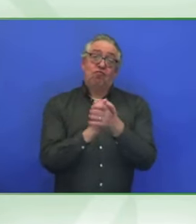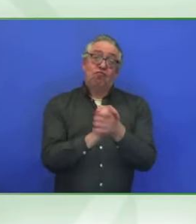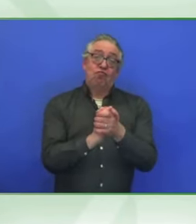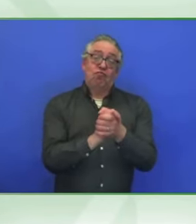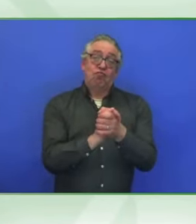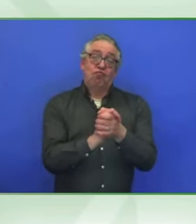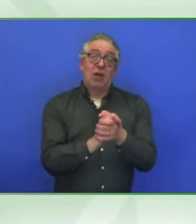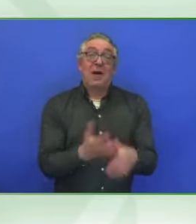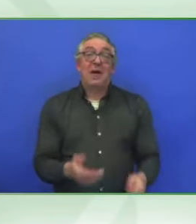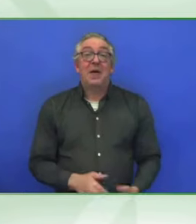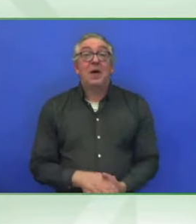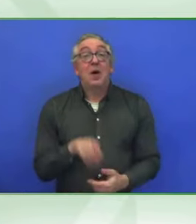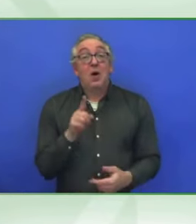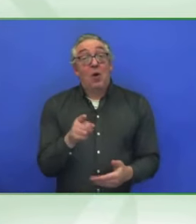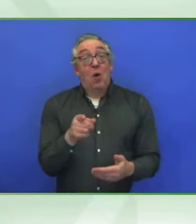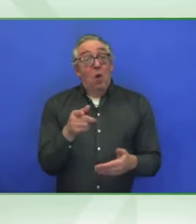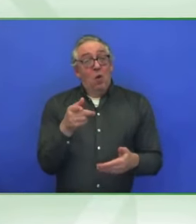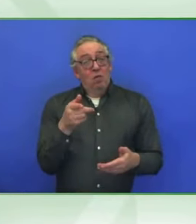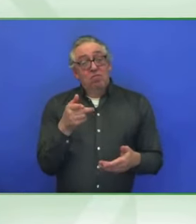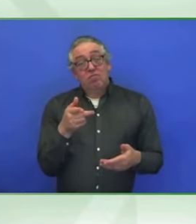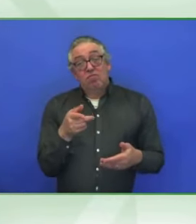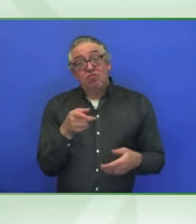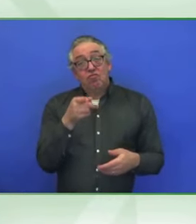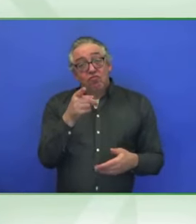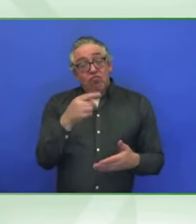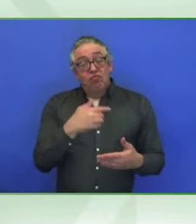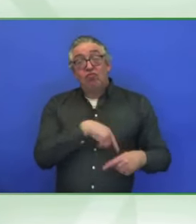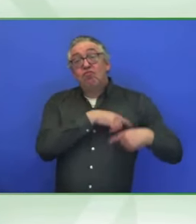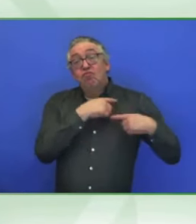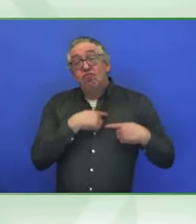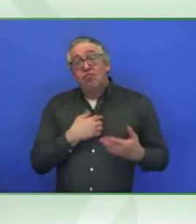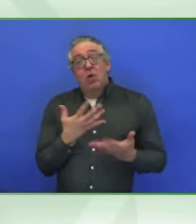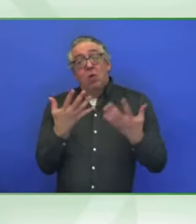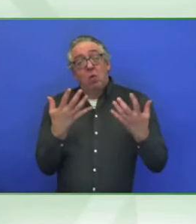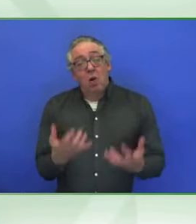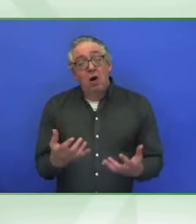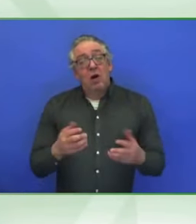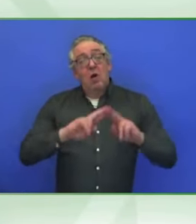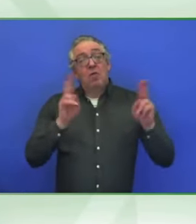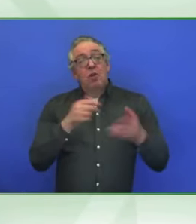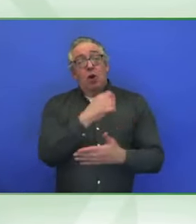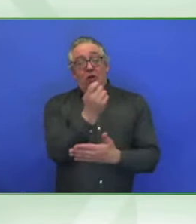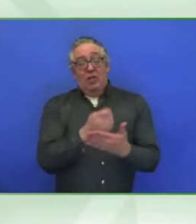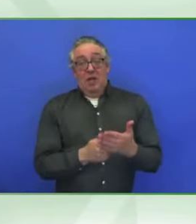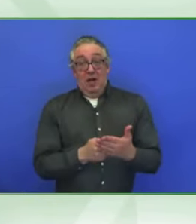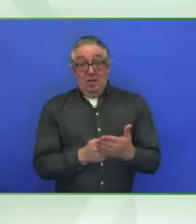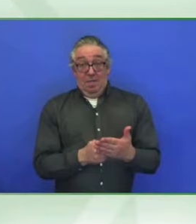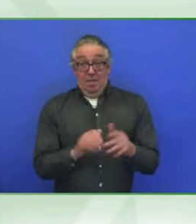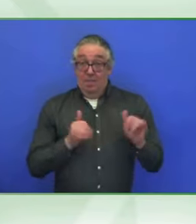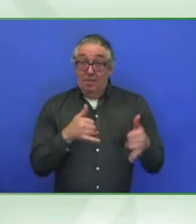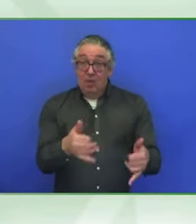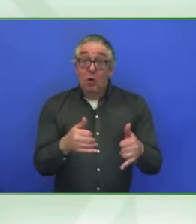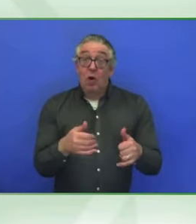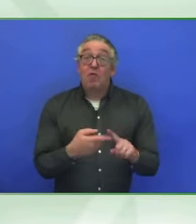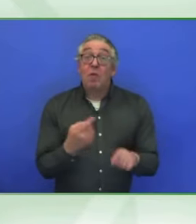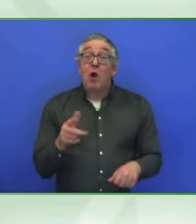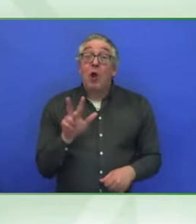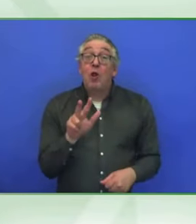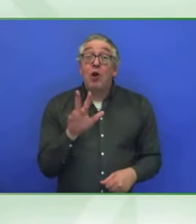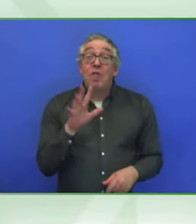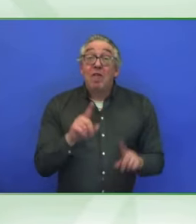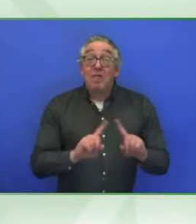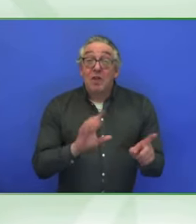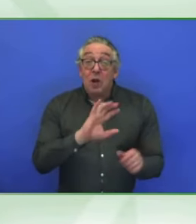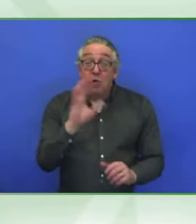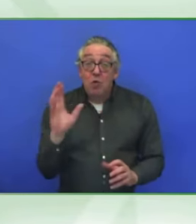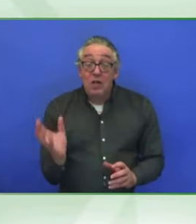and commitment to universal design. The awardees come from 35 countries which encourage us to continue working at an